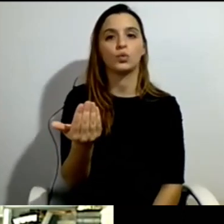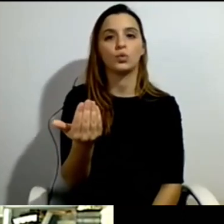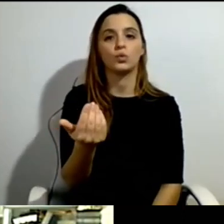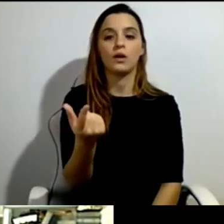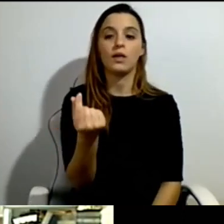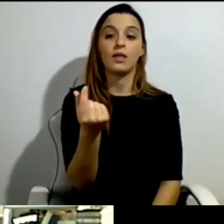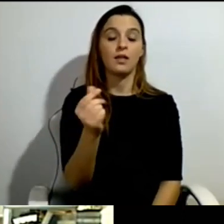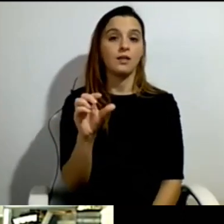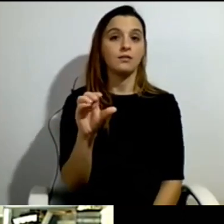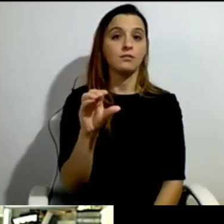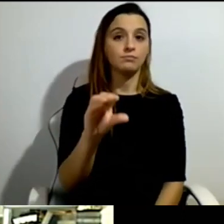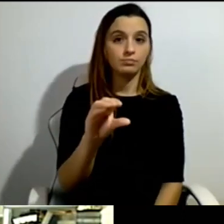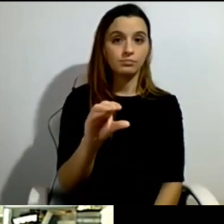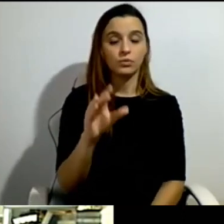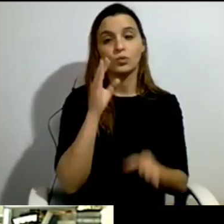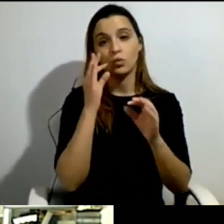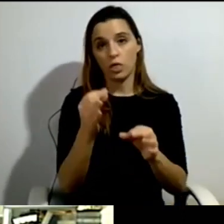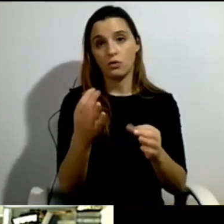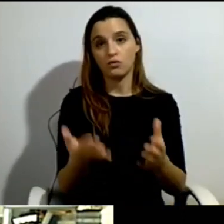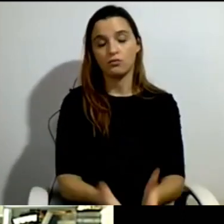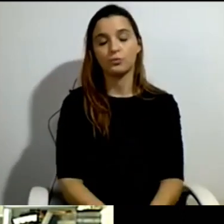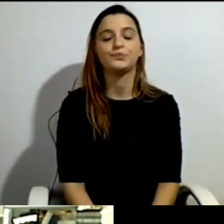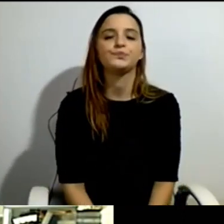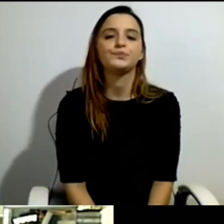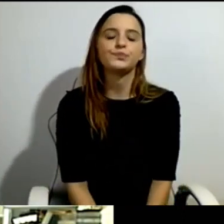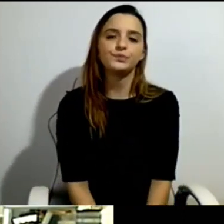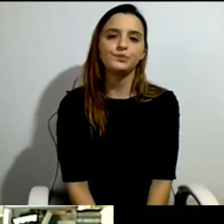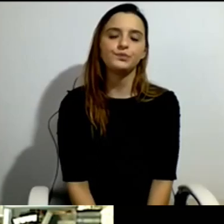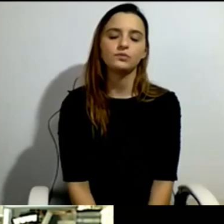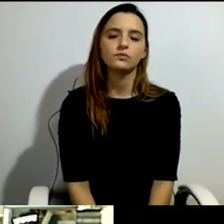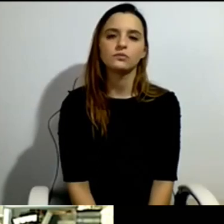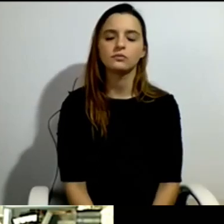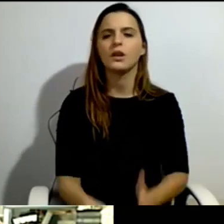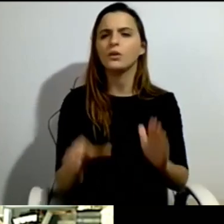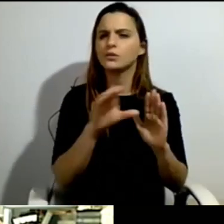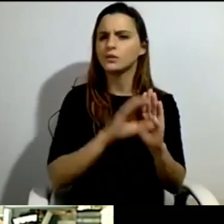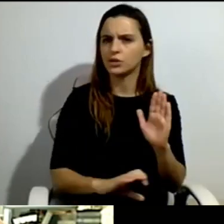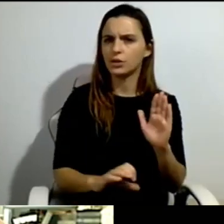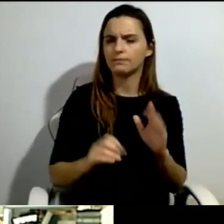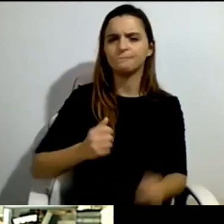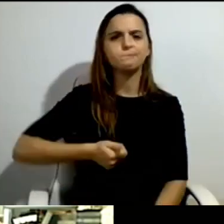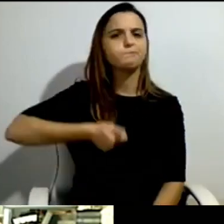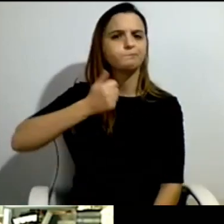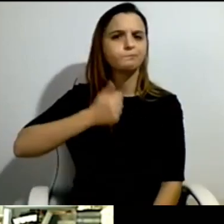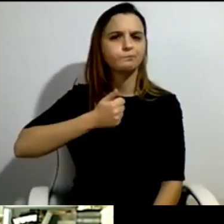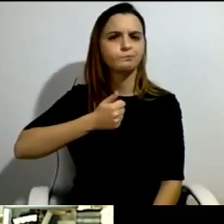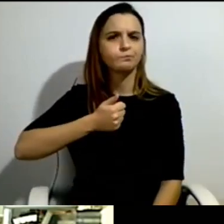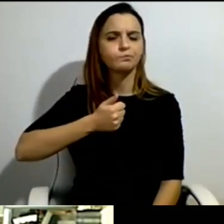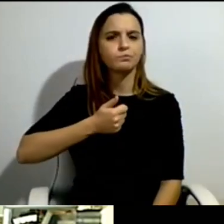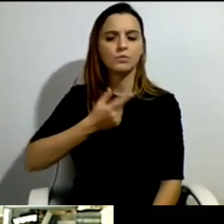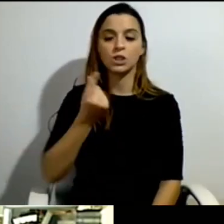The one condition they said beforehand was that it should not cost more than the system we have now.